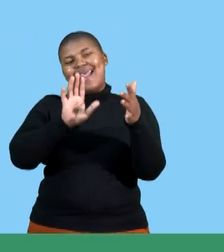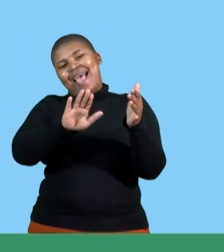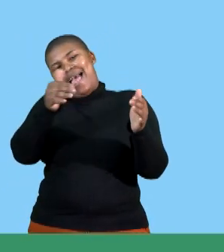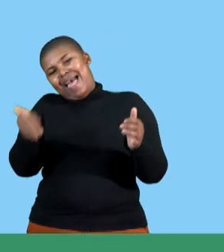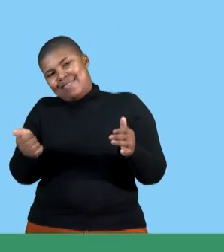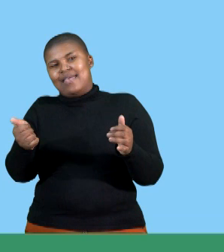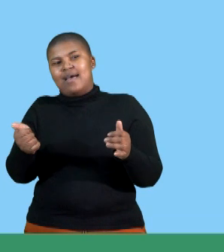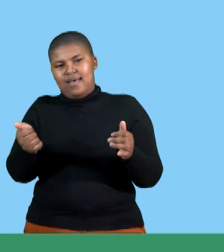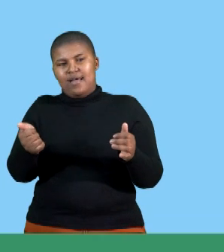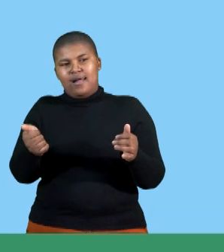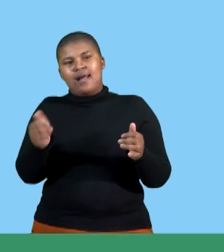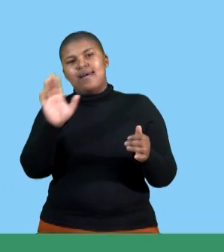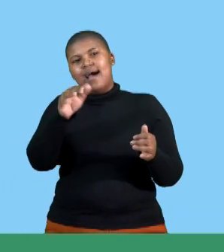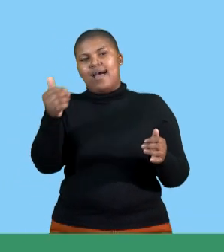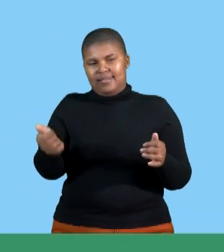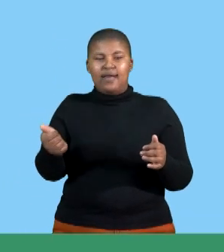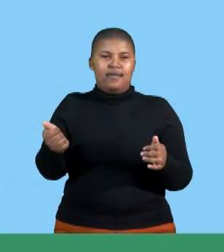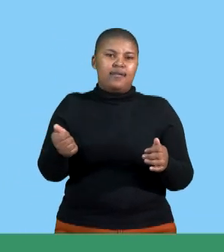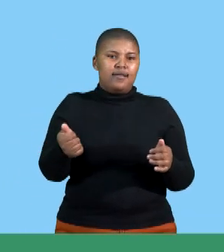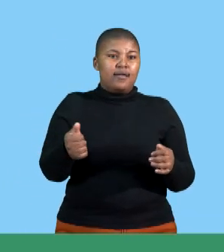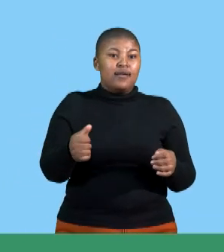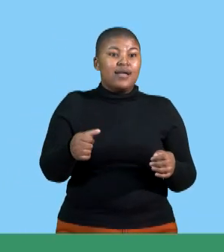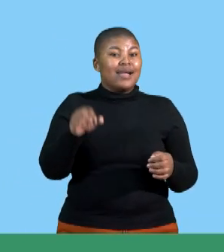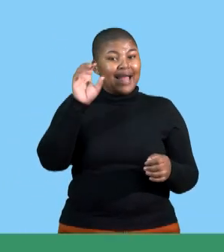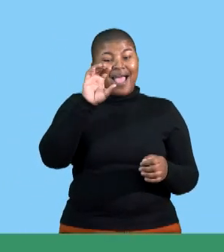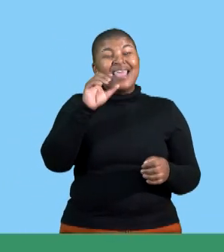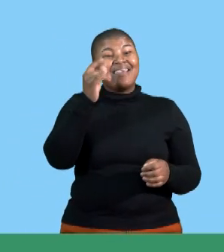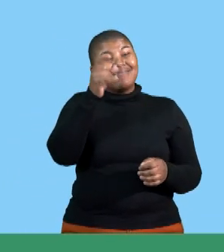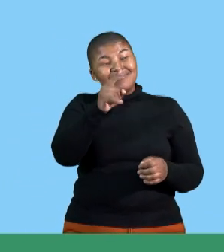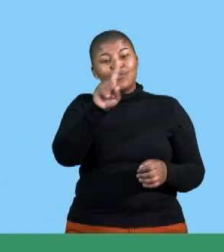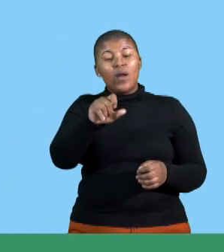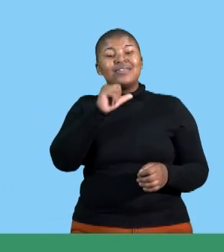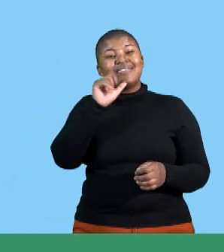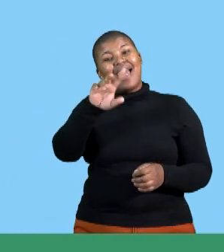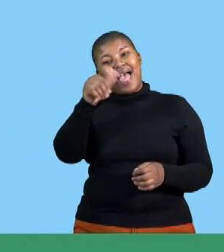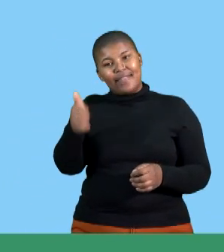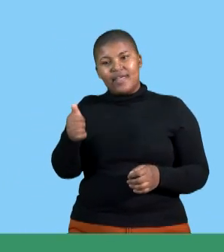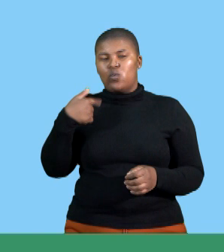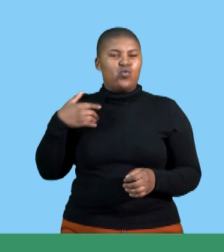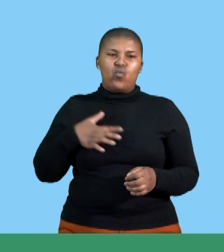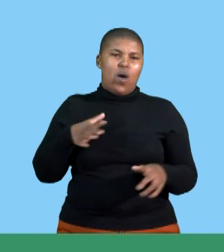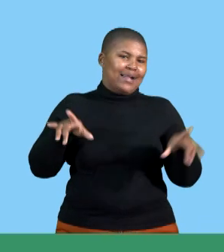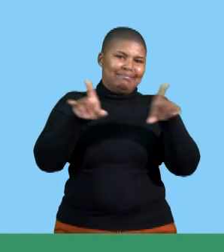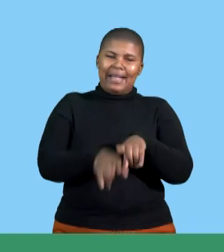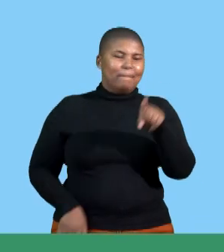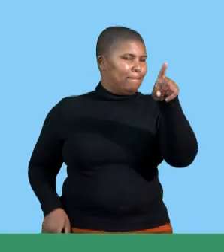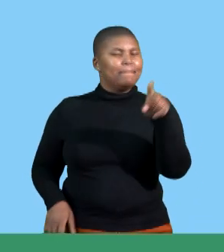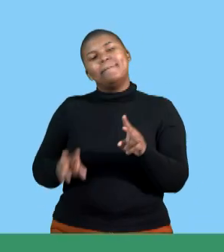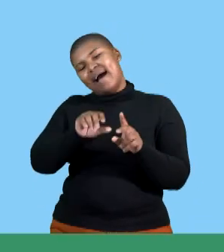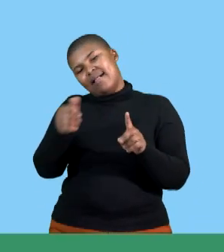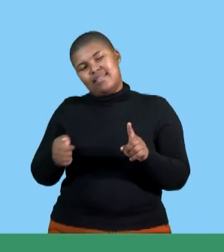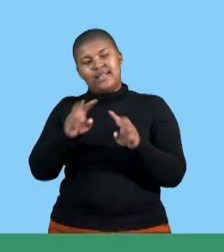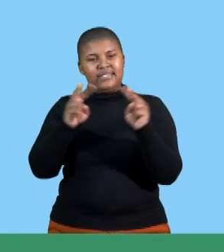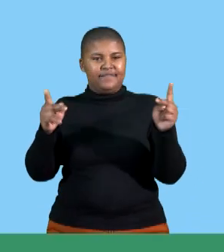you must know that the minute the question says other factors it means we don't want the ones that you've